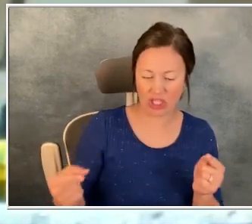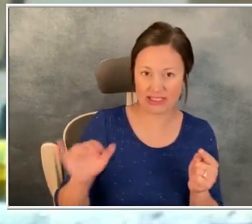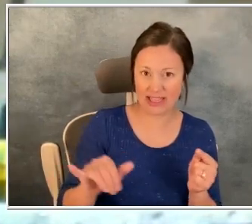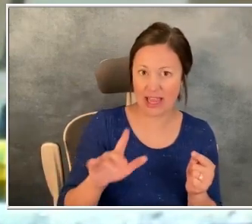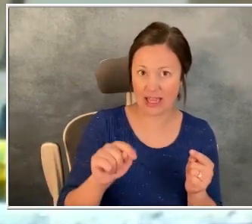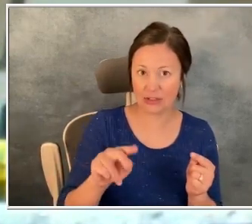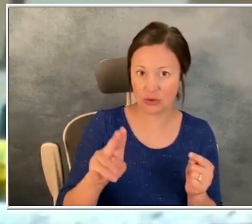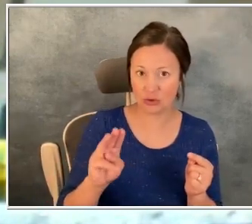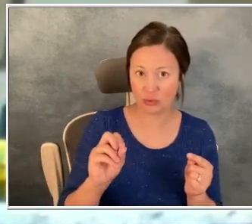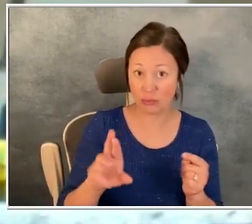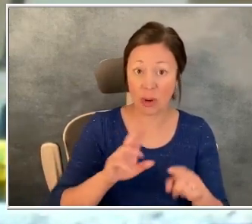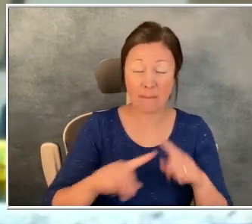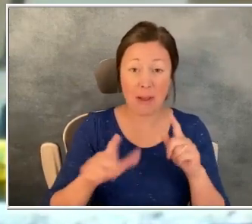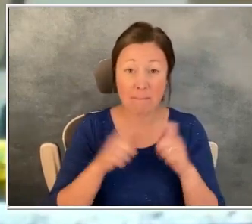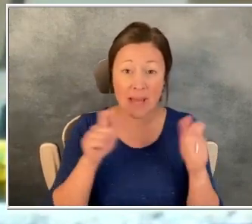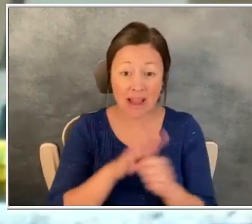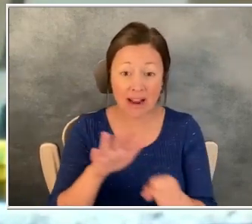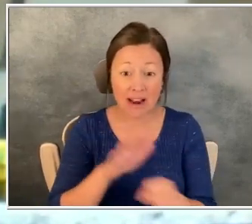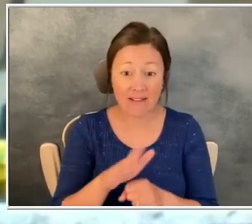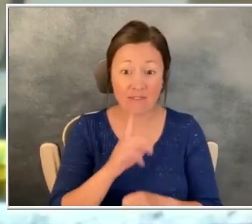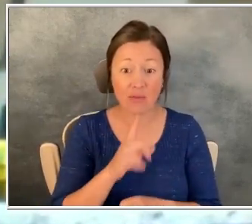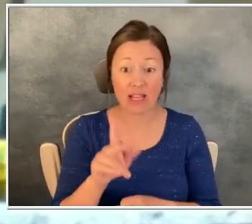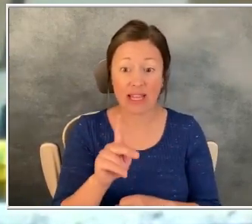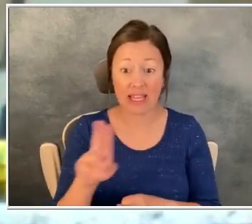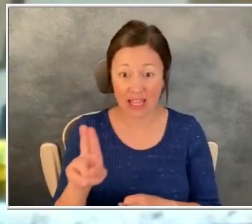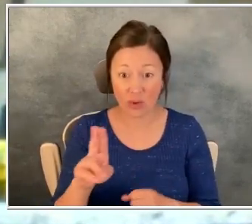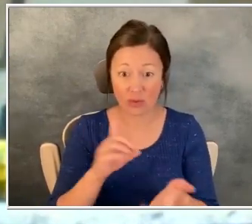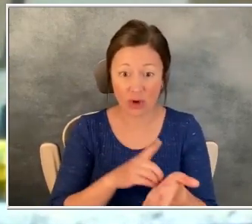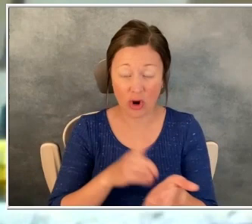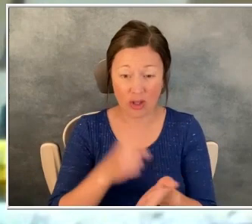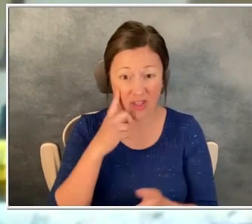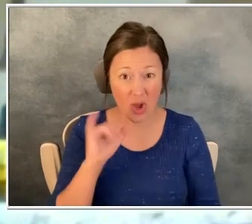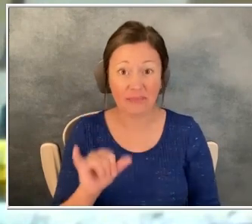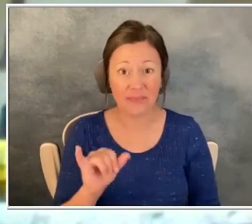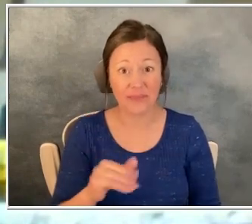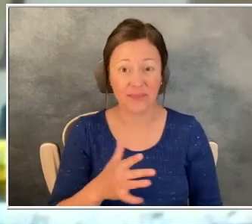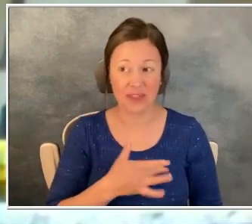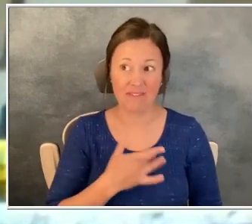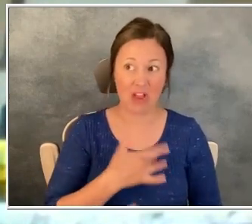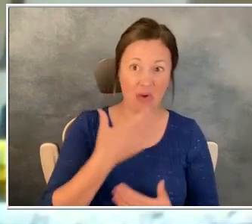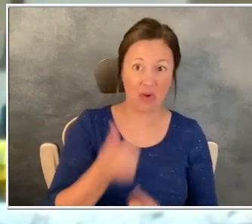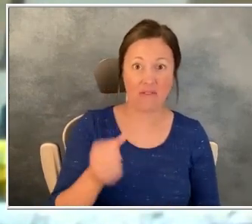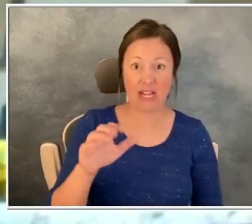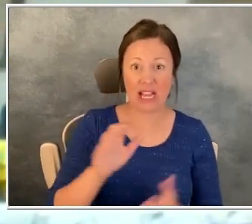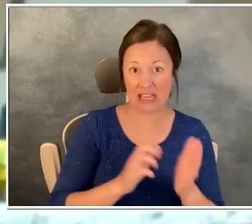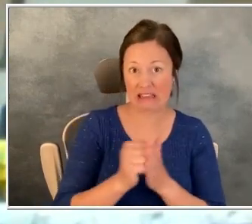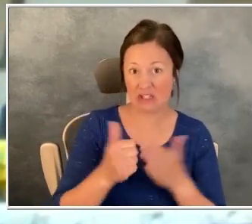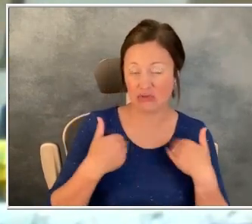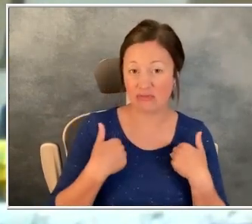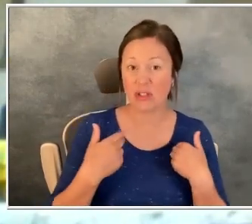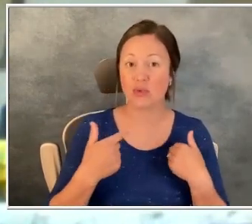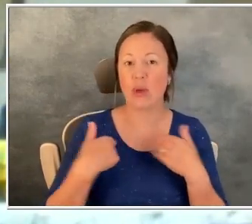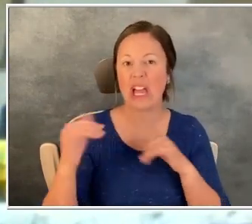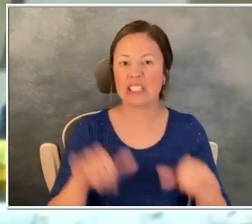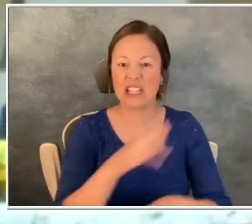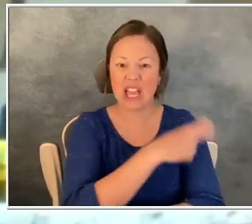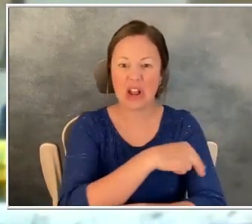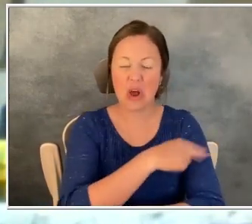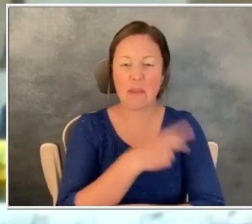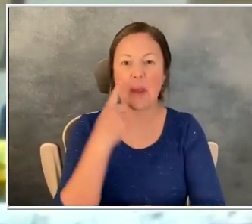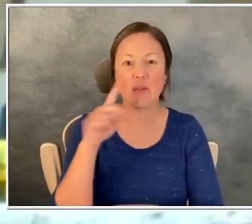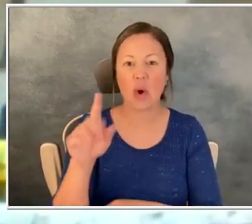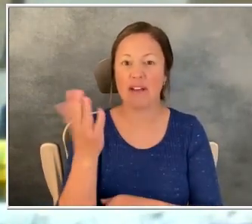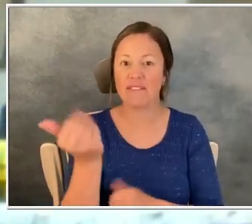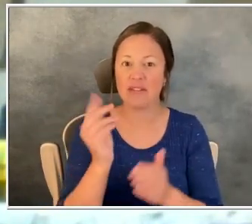large enough to where they were pretty sure it was cancer. So we did a, uh, I was in the hospital at KU for about 15 days